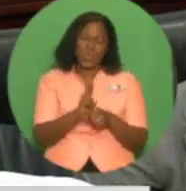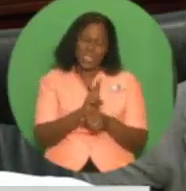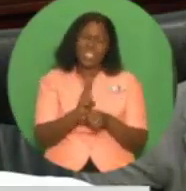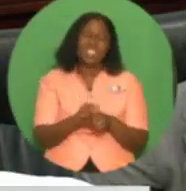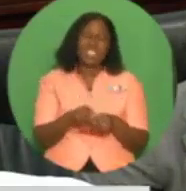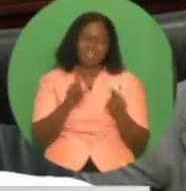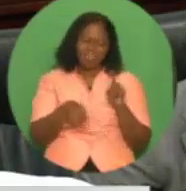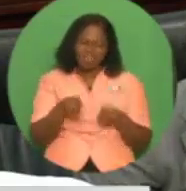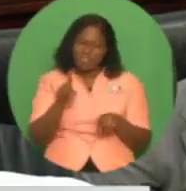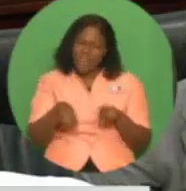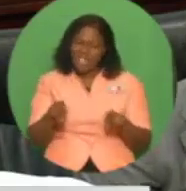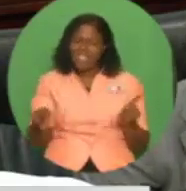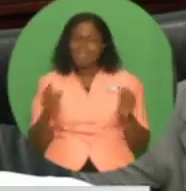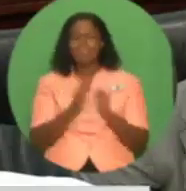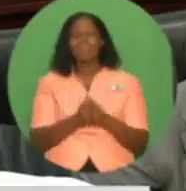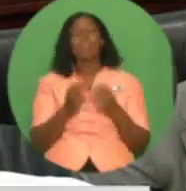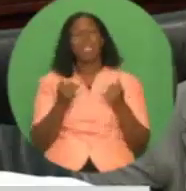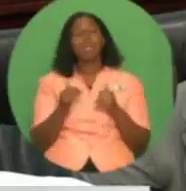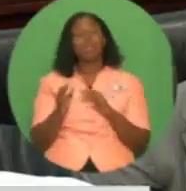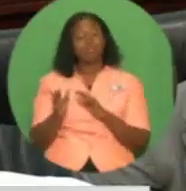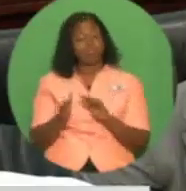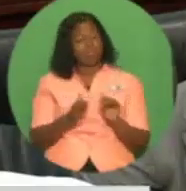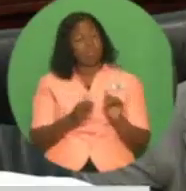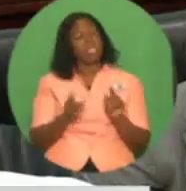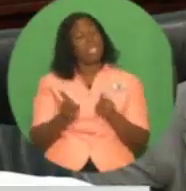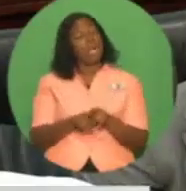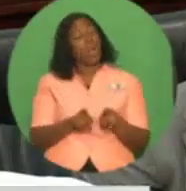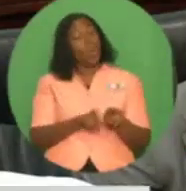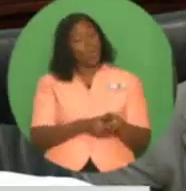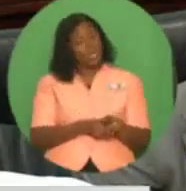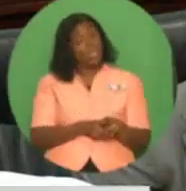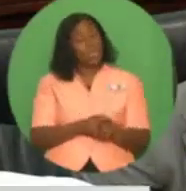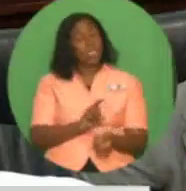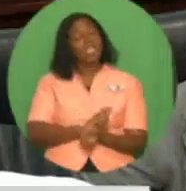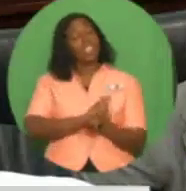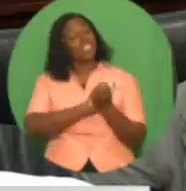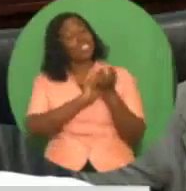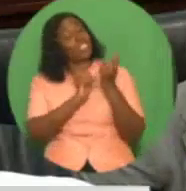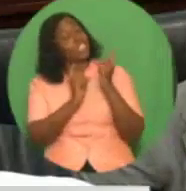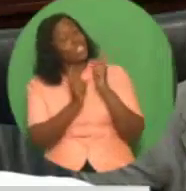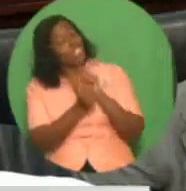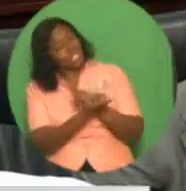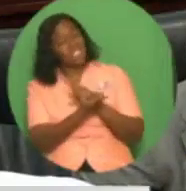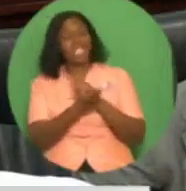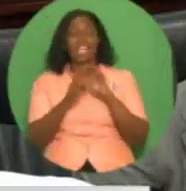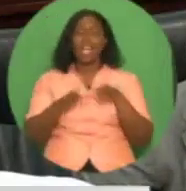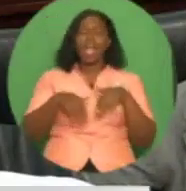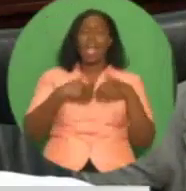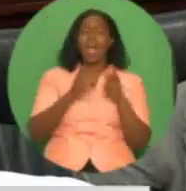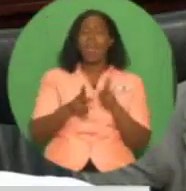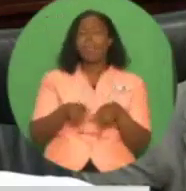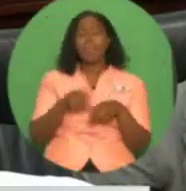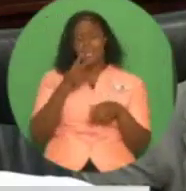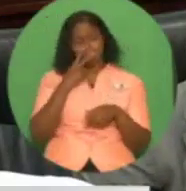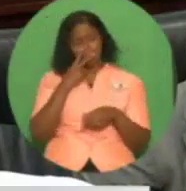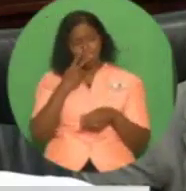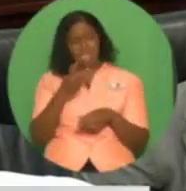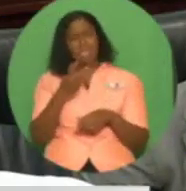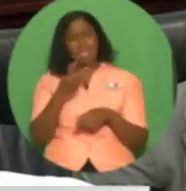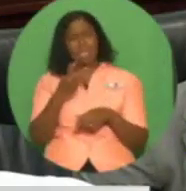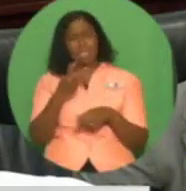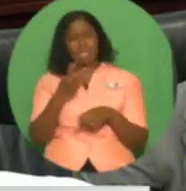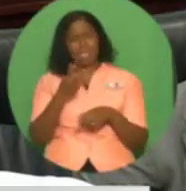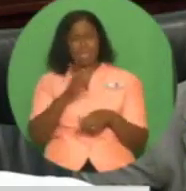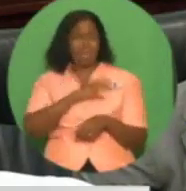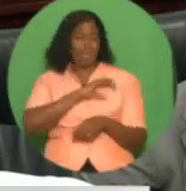we are also rebranding the police service. We are considering replacing current police uniforms with a softer, more climate